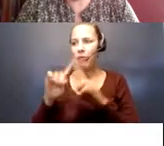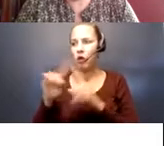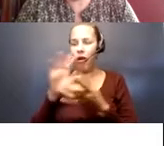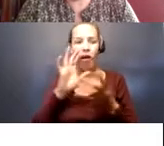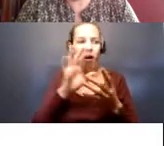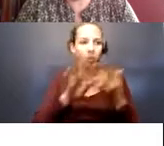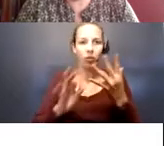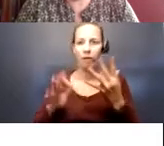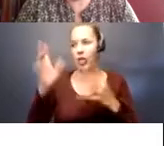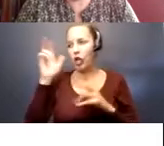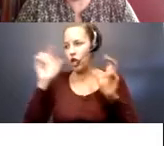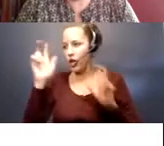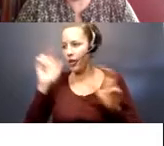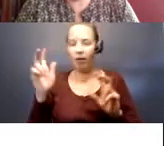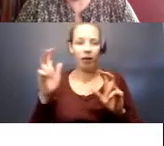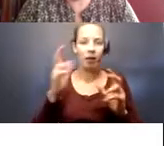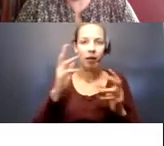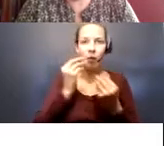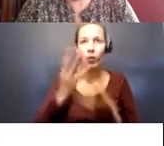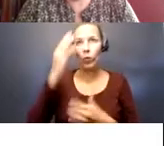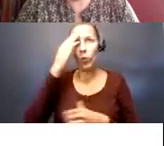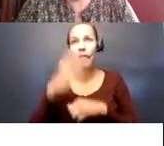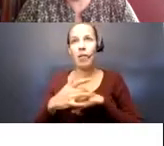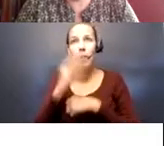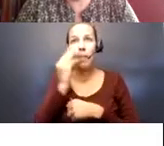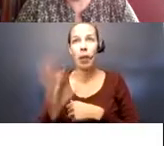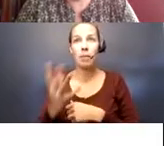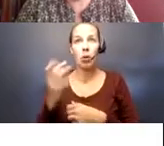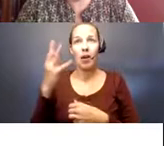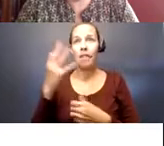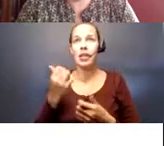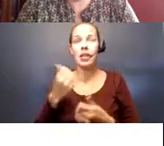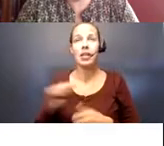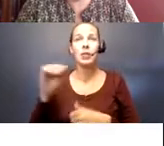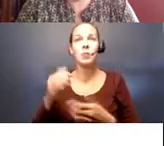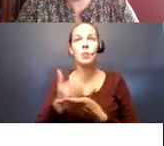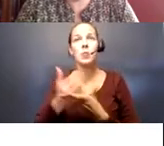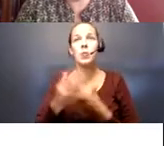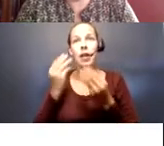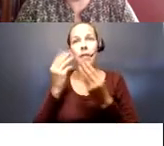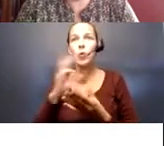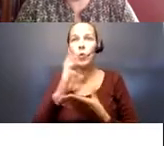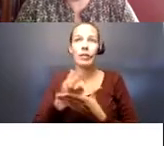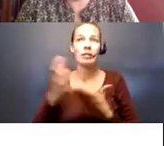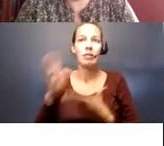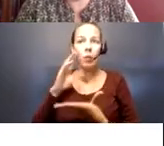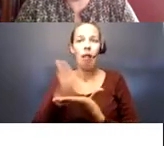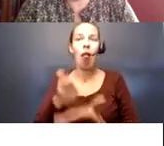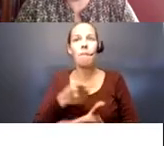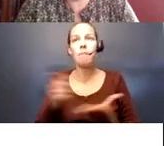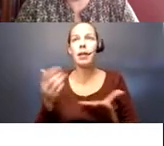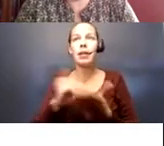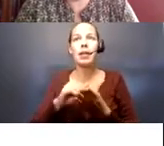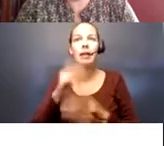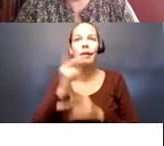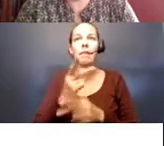information and knowing what's available. letting them know if you know of any information or resources that would help. Again, keep